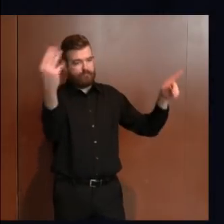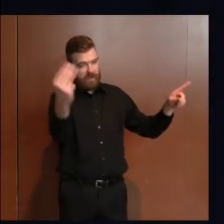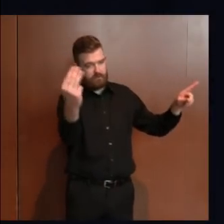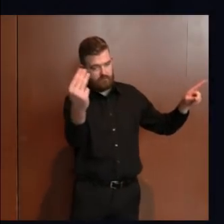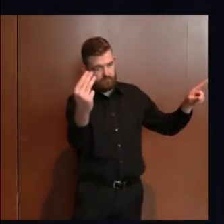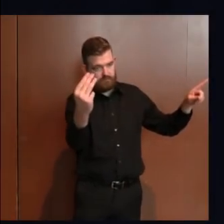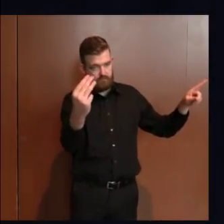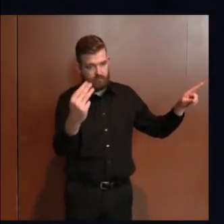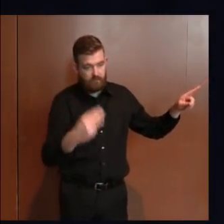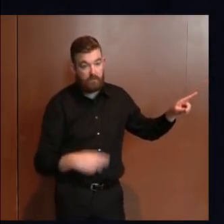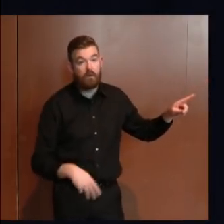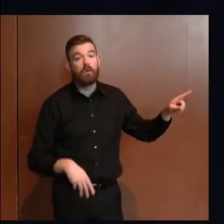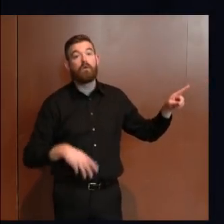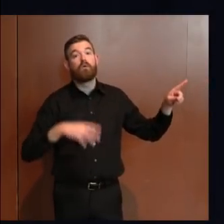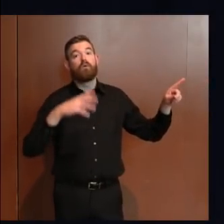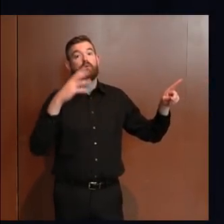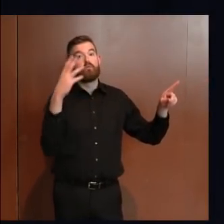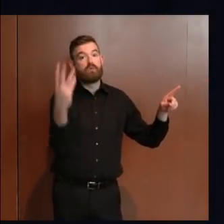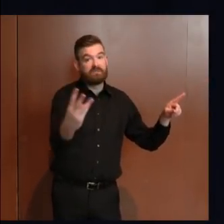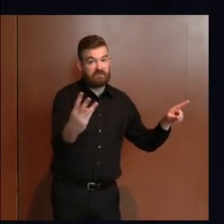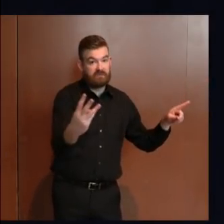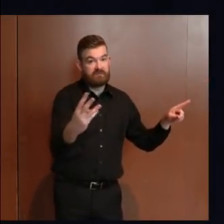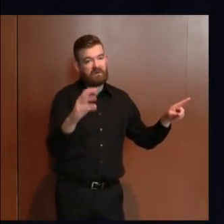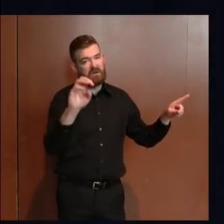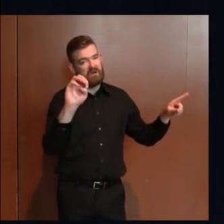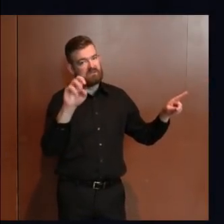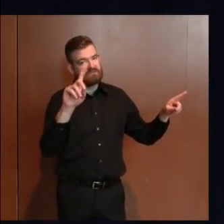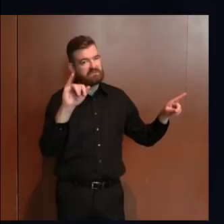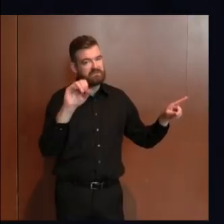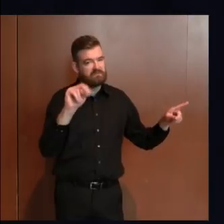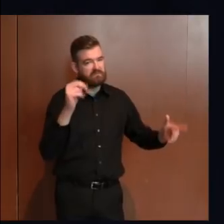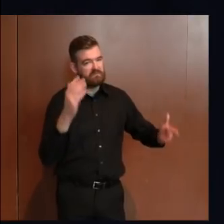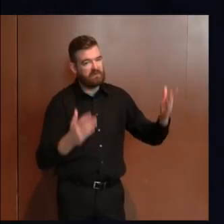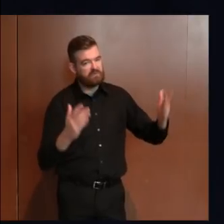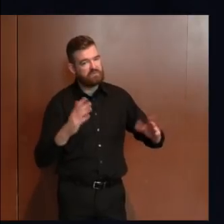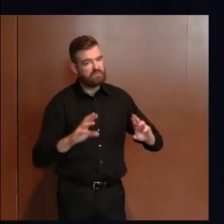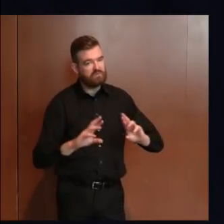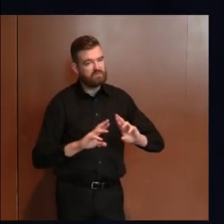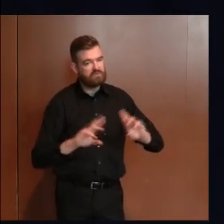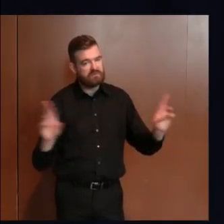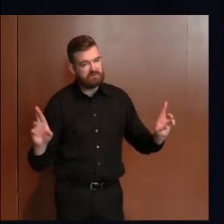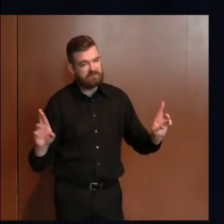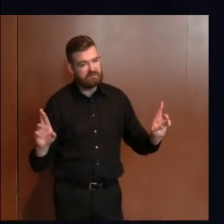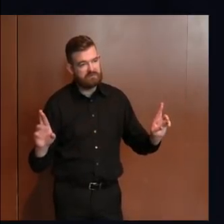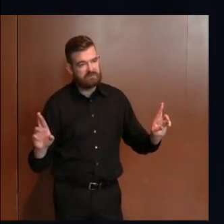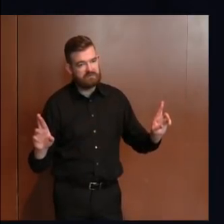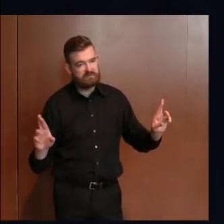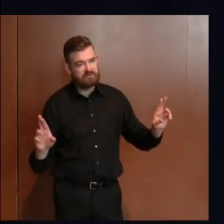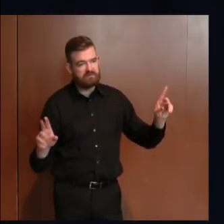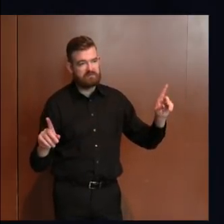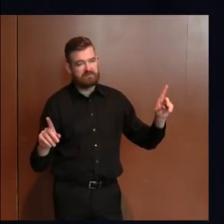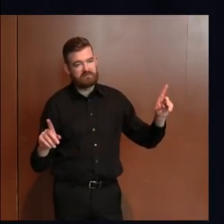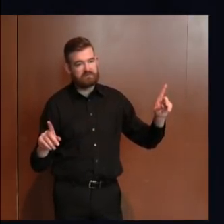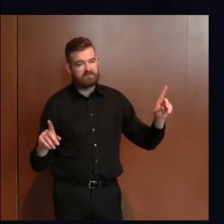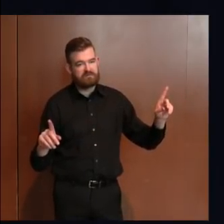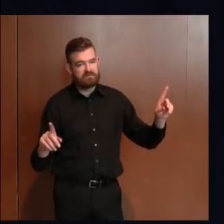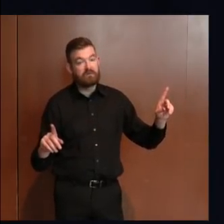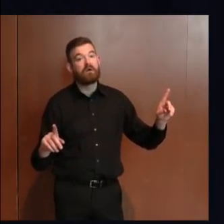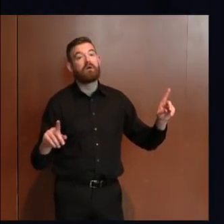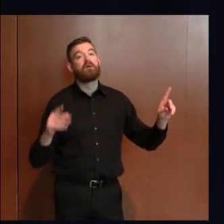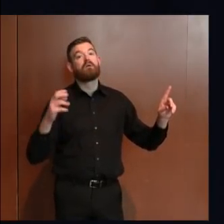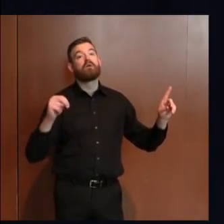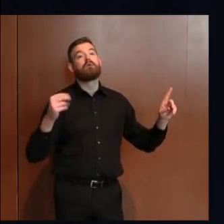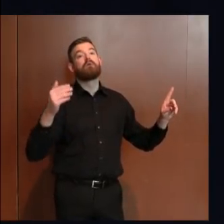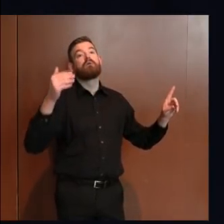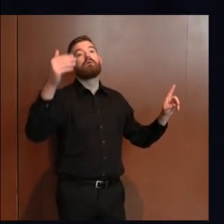Edison likely to be in the shape that you and I saw Secaucus as of last Thursday. Yes sir. And then it would be a week from Tuesday for Atlantic